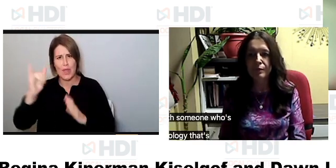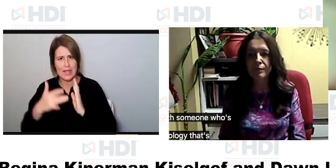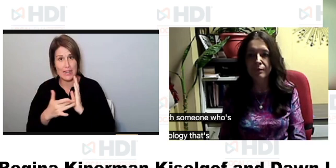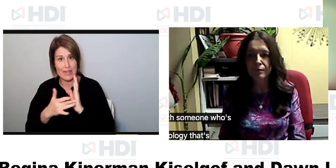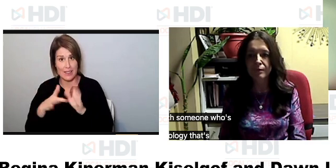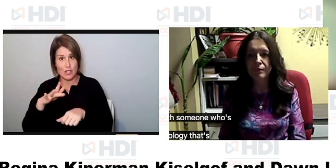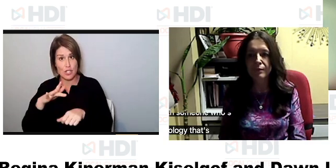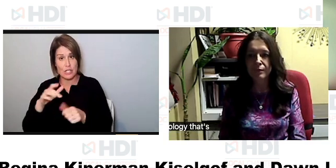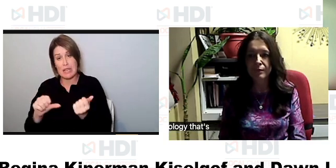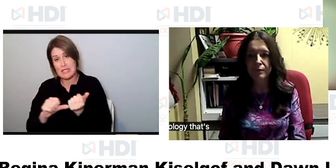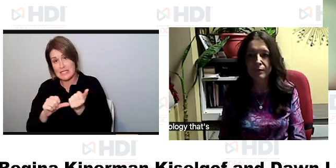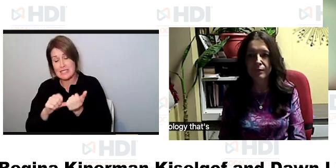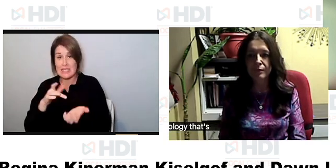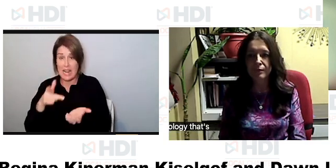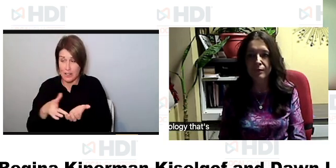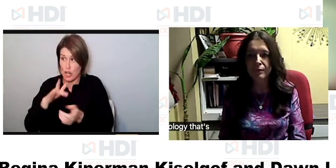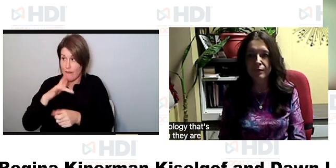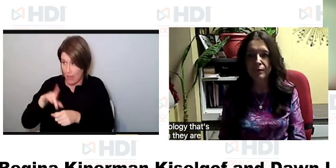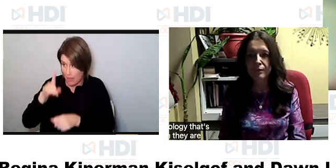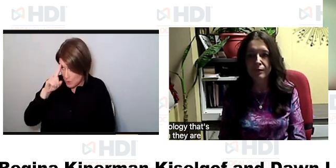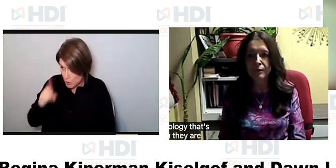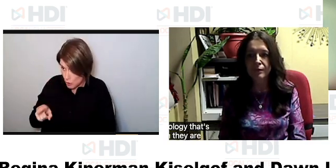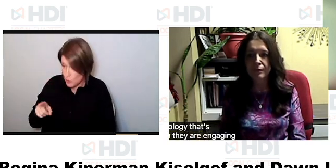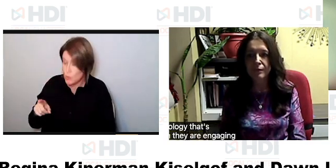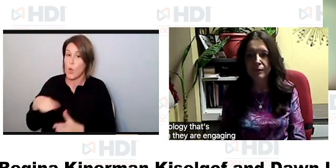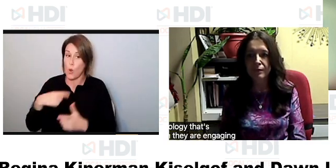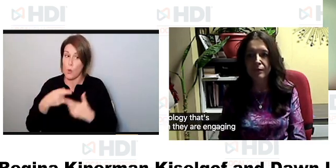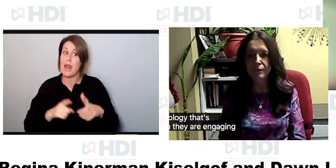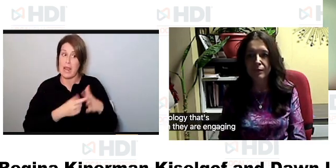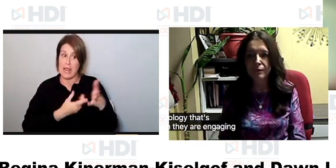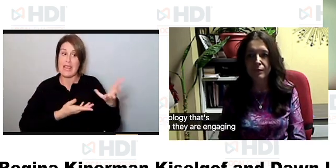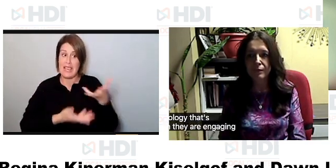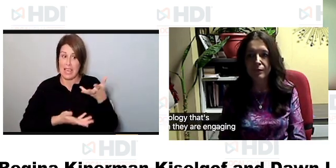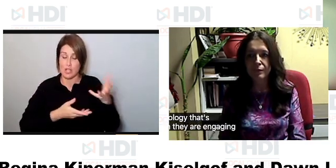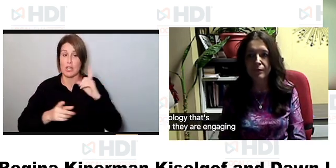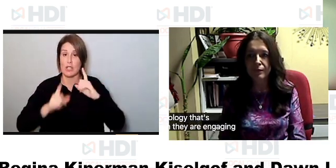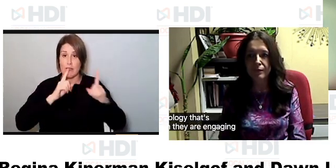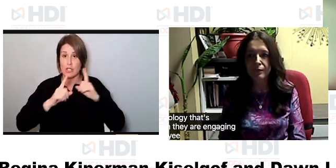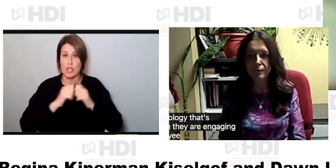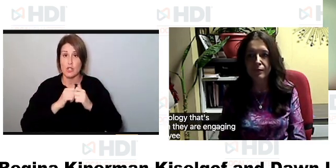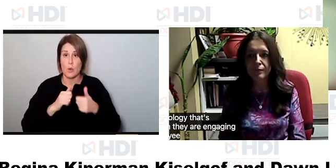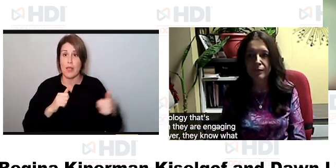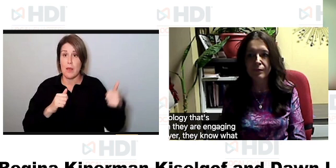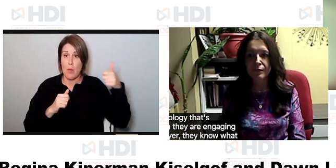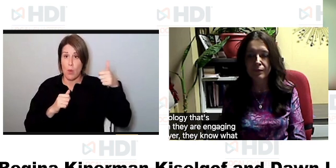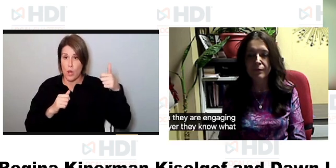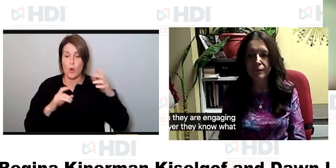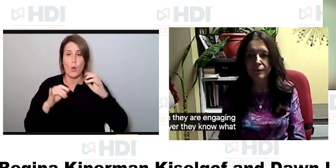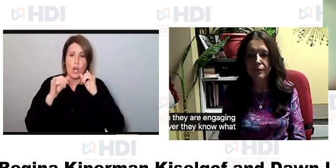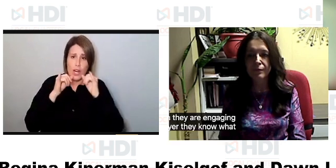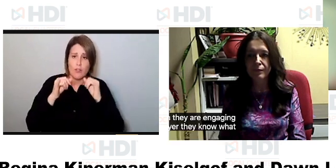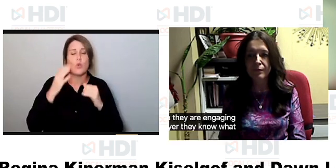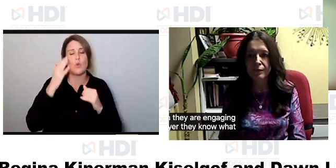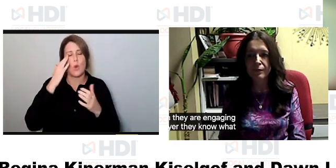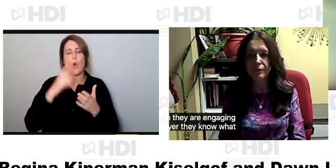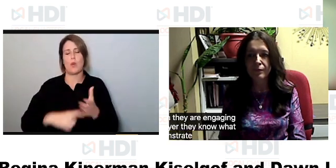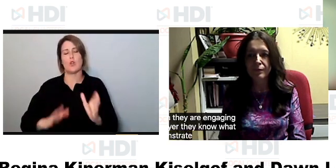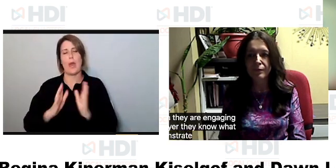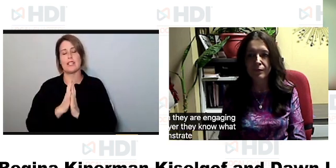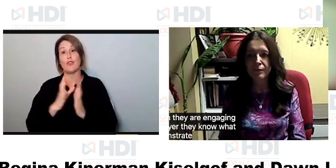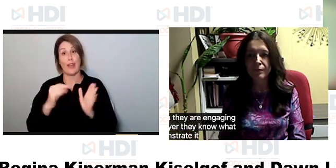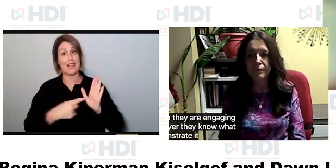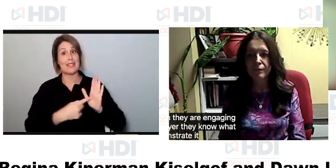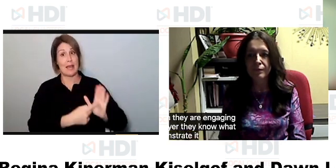available to them so that when they are engaging in conversation with an employer they know what to ask for and they can demonstrate it